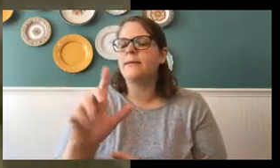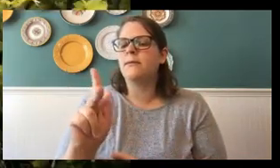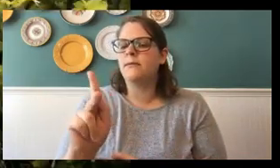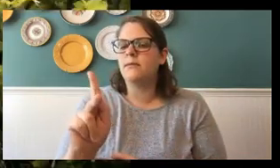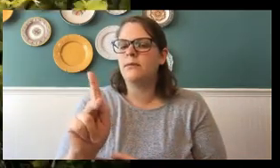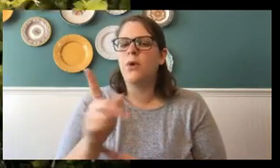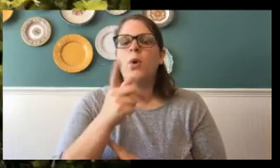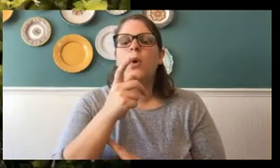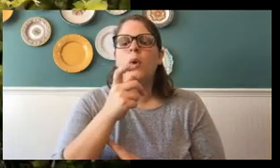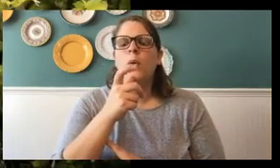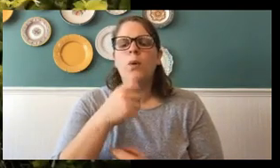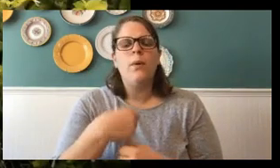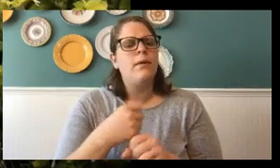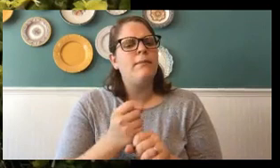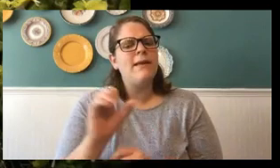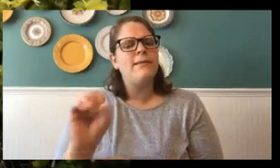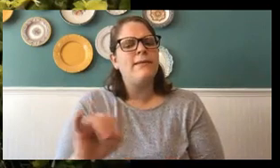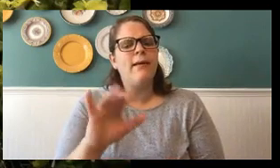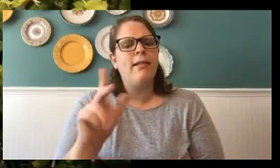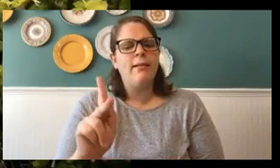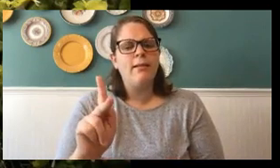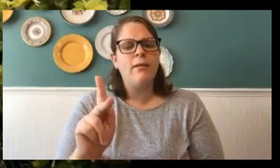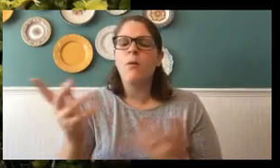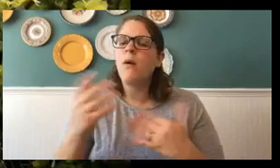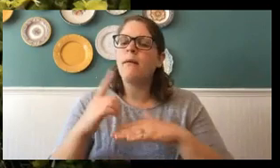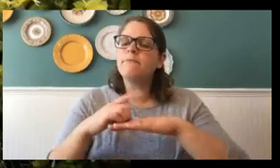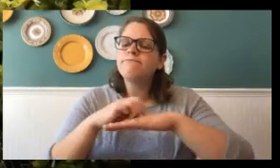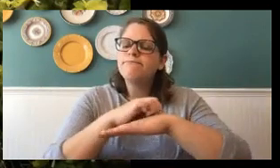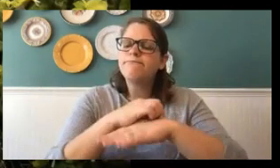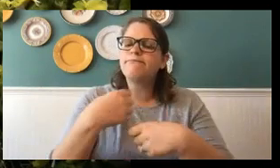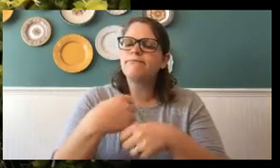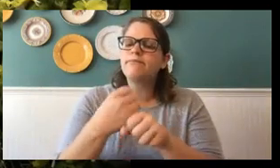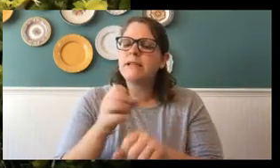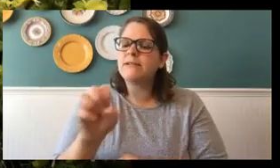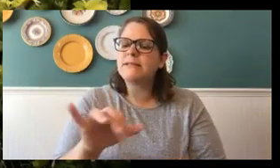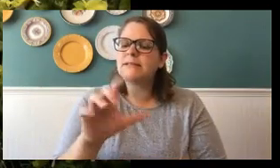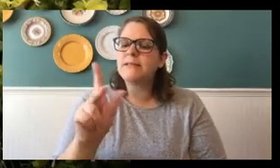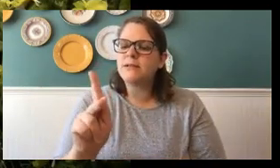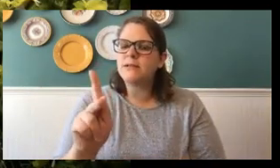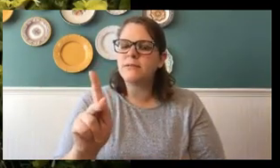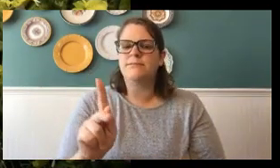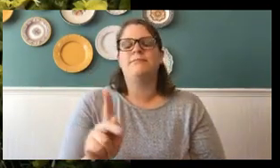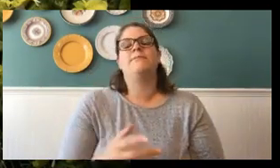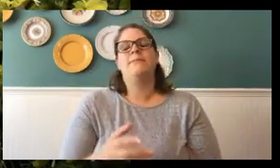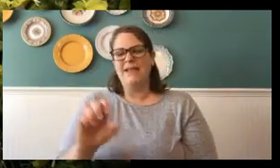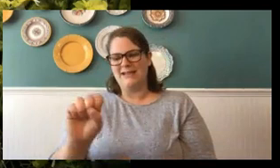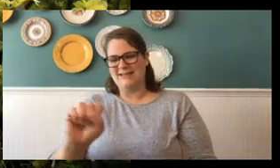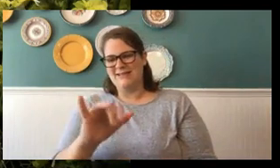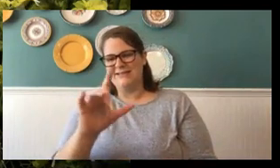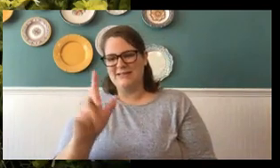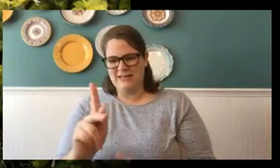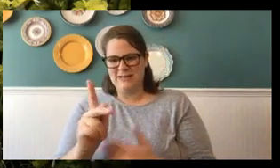Who makes silk or what caterpillar makes silk? Well, that would be the silk moss.